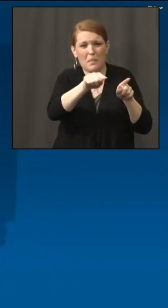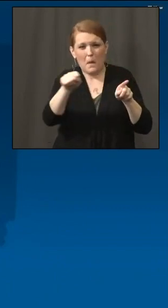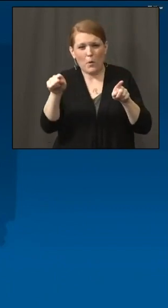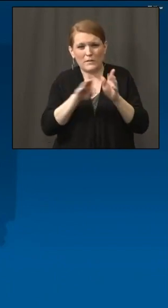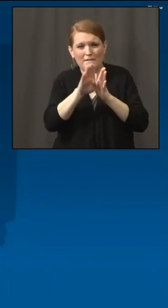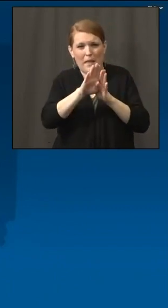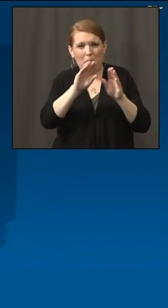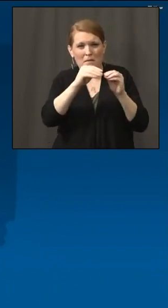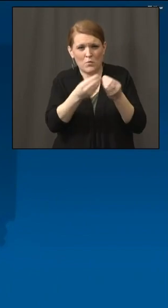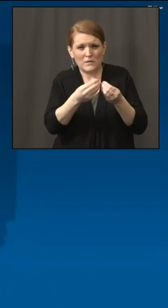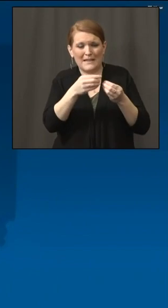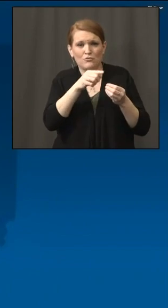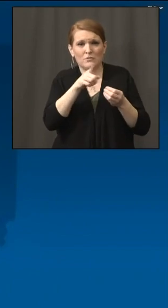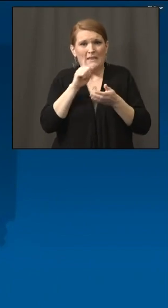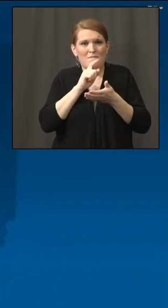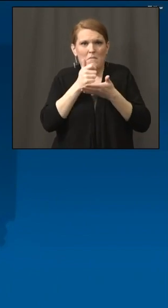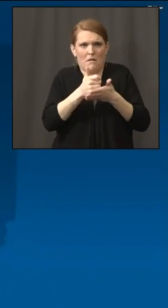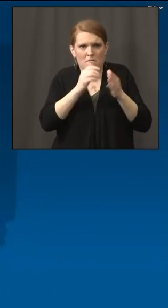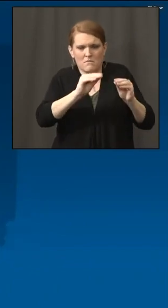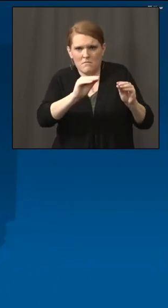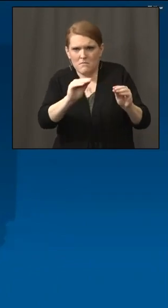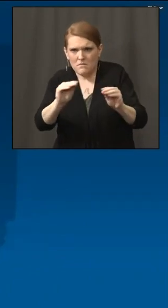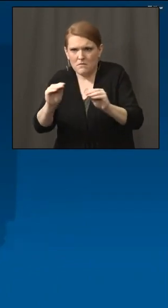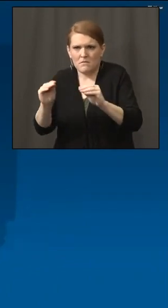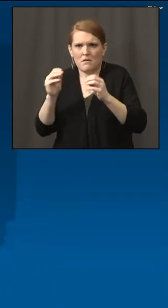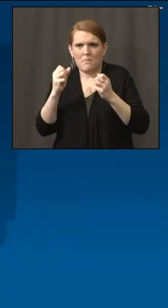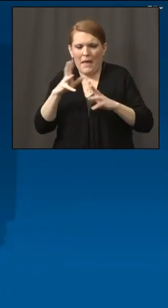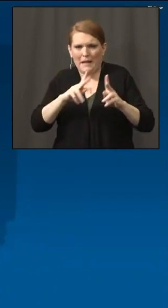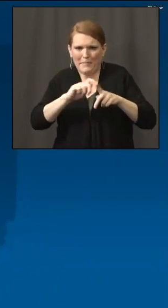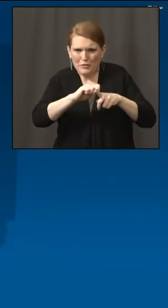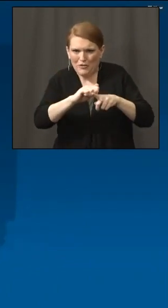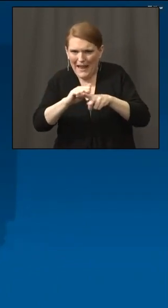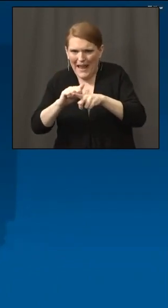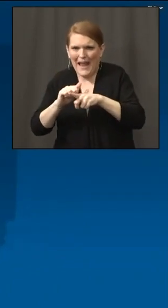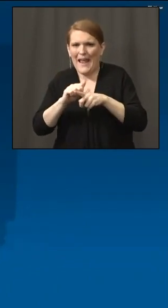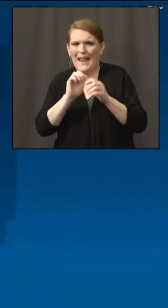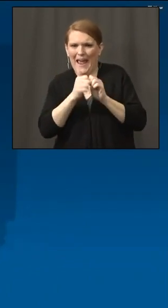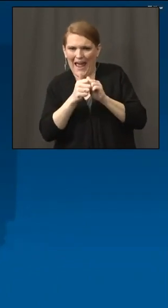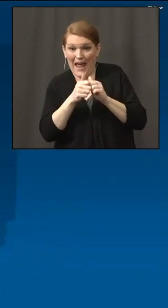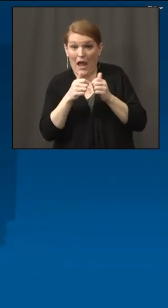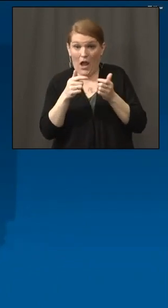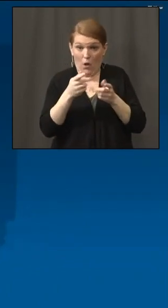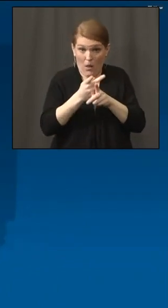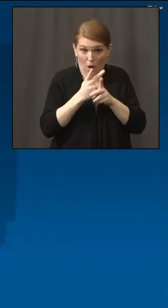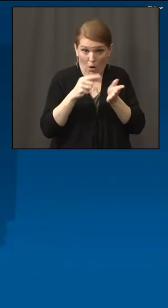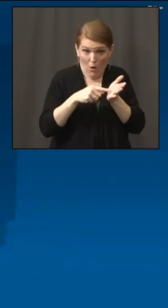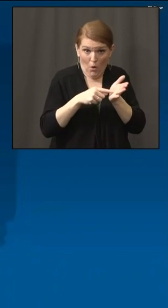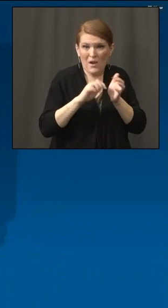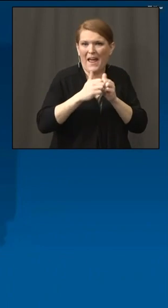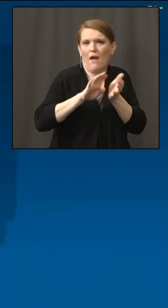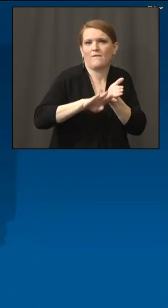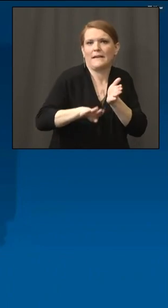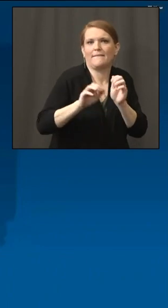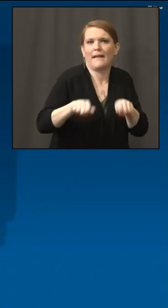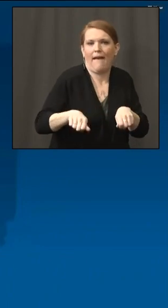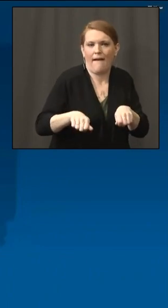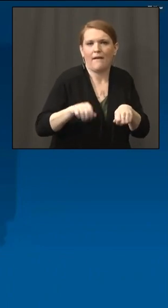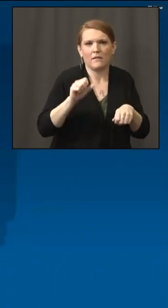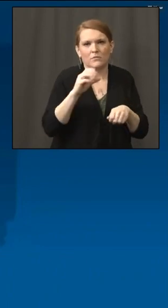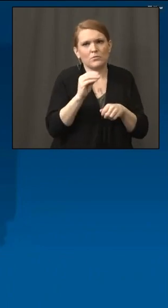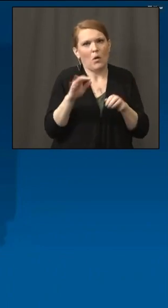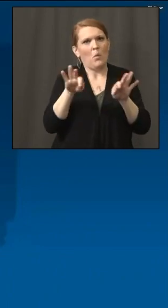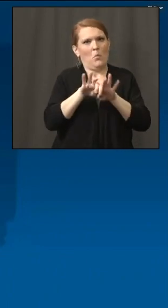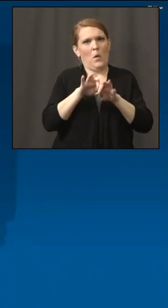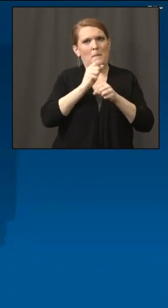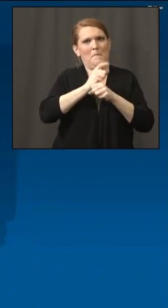education over the last several months on that forgivable loan piece. So, again, businesses understand